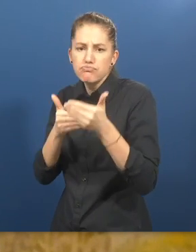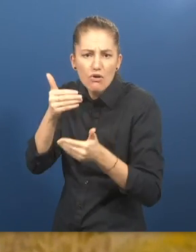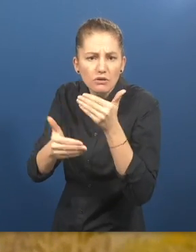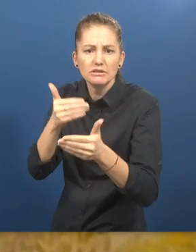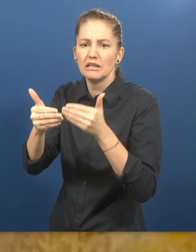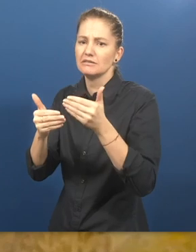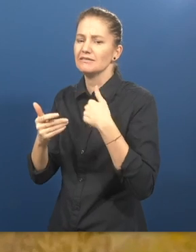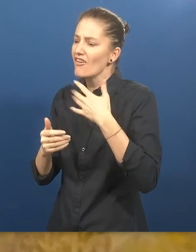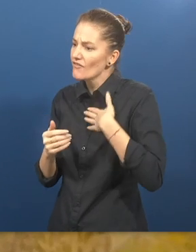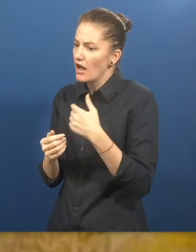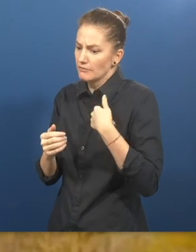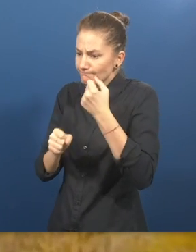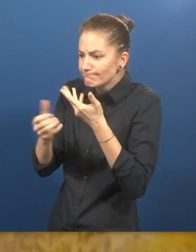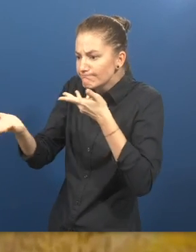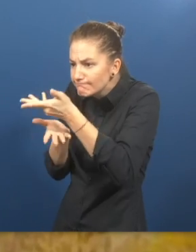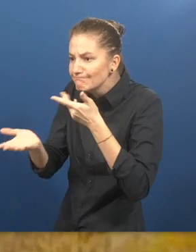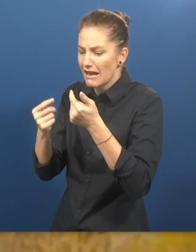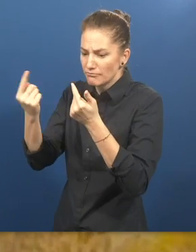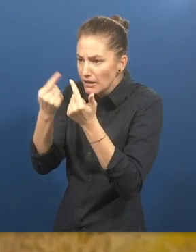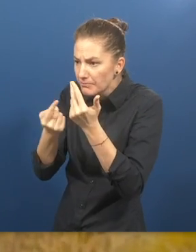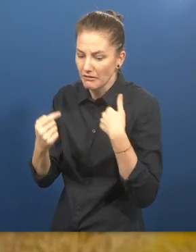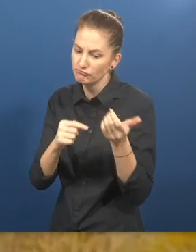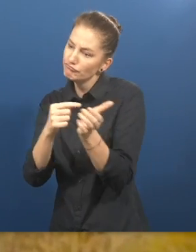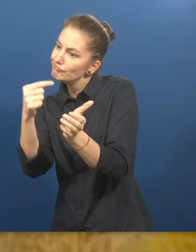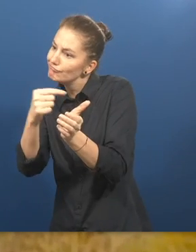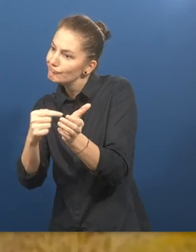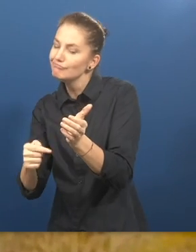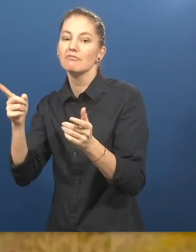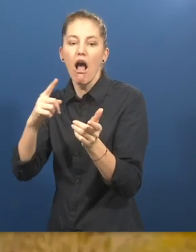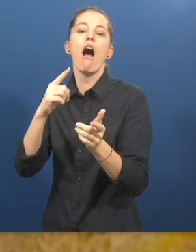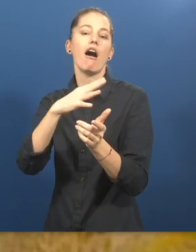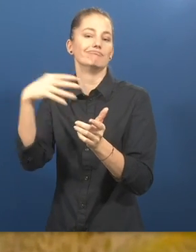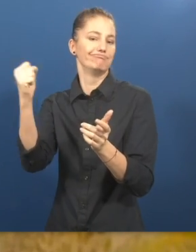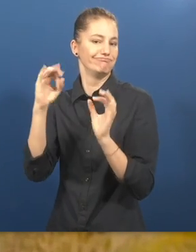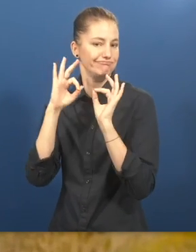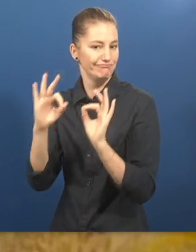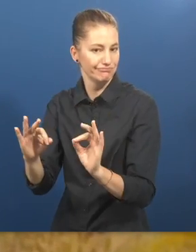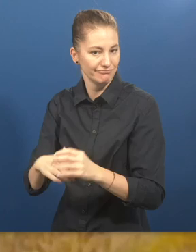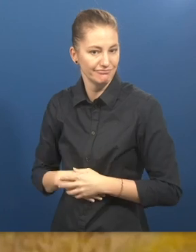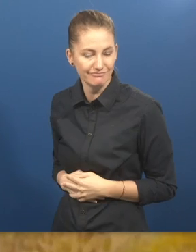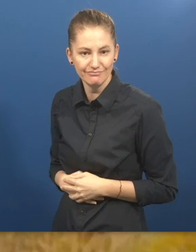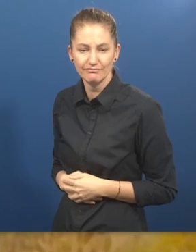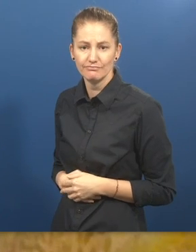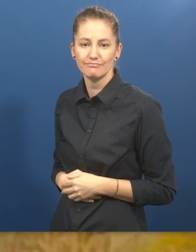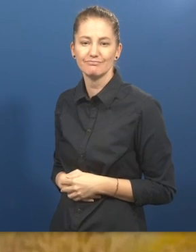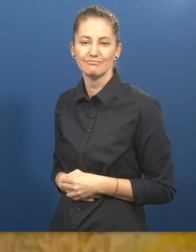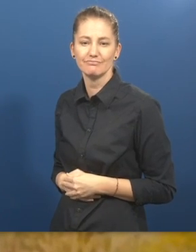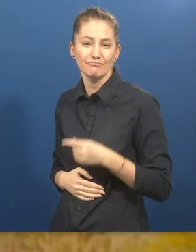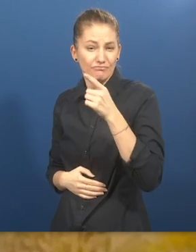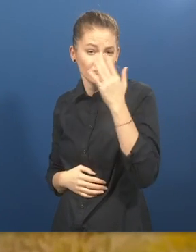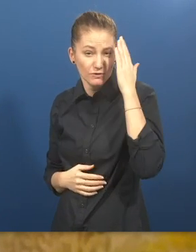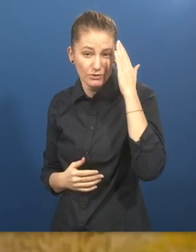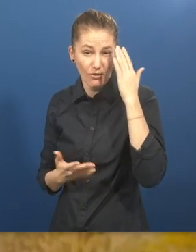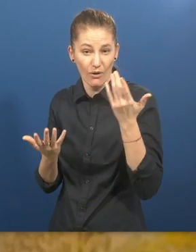maybe show sometimes some processes what I want to do or just point something. know, it is a